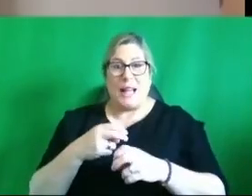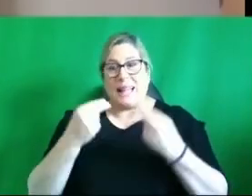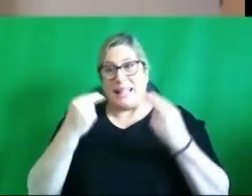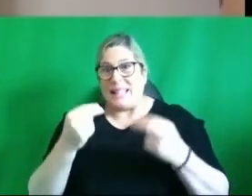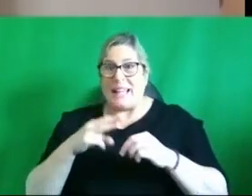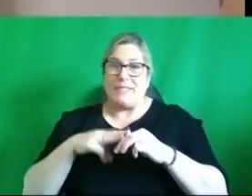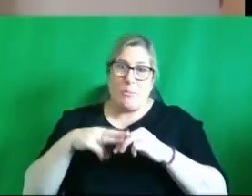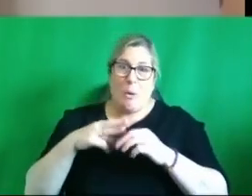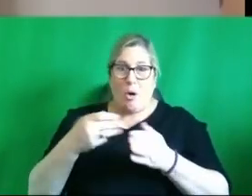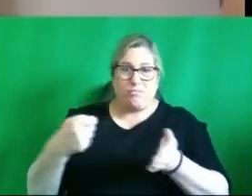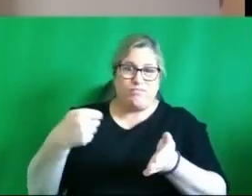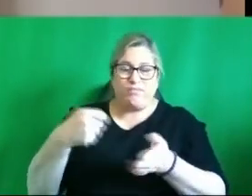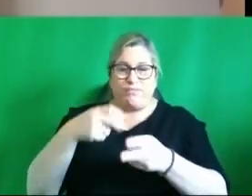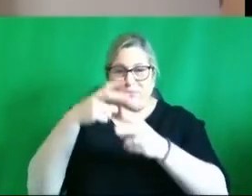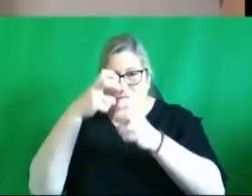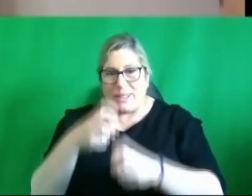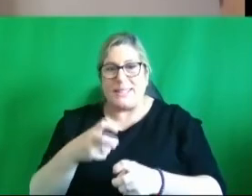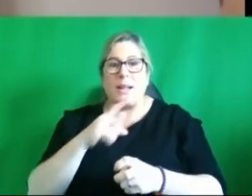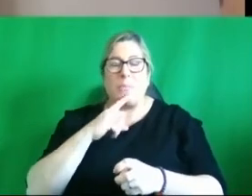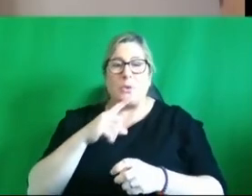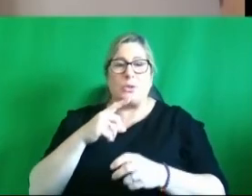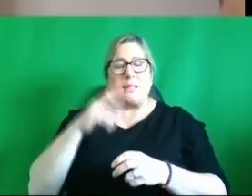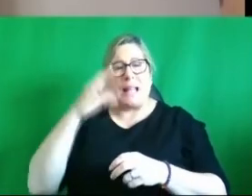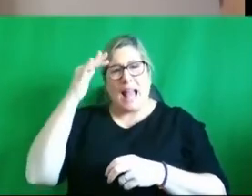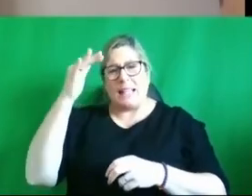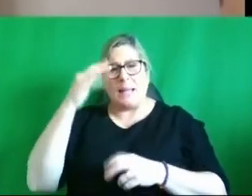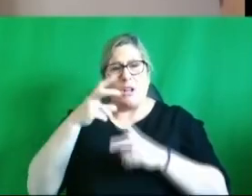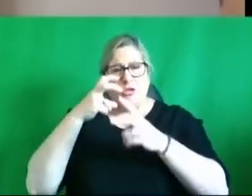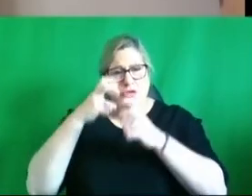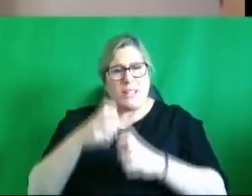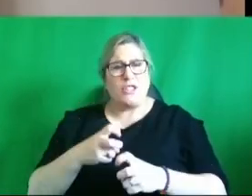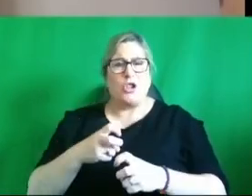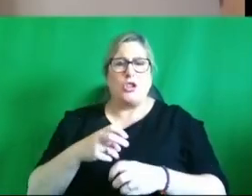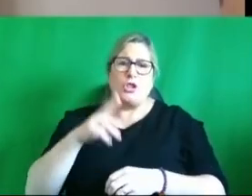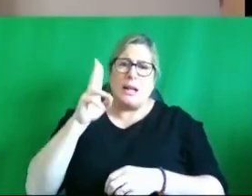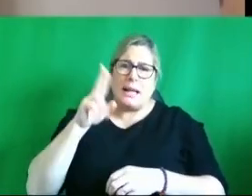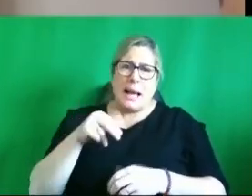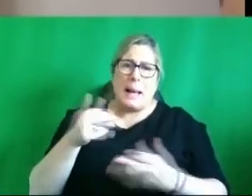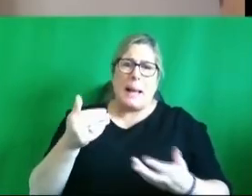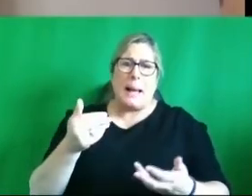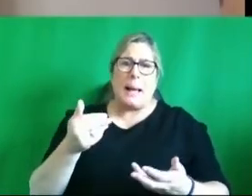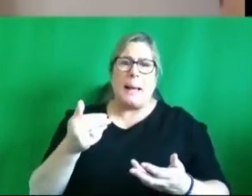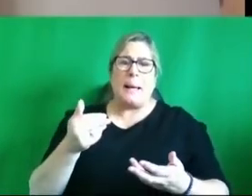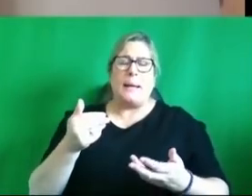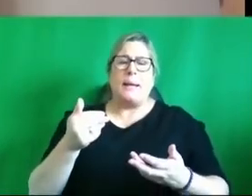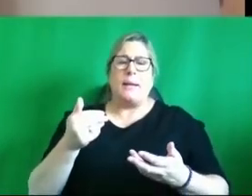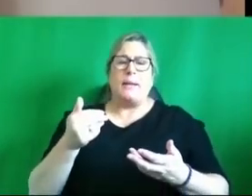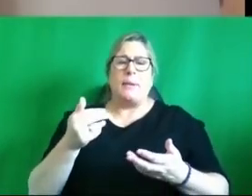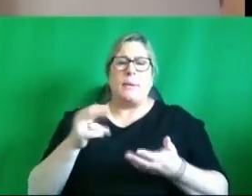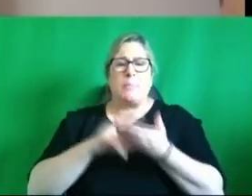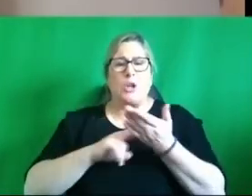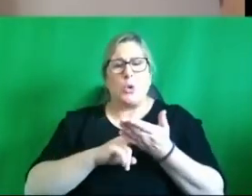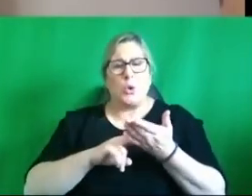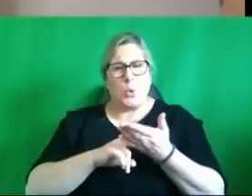additional academic research but academic research that they can be um i suppose used in the